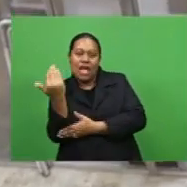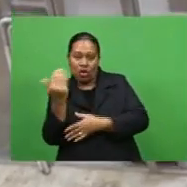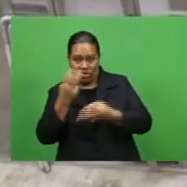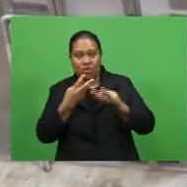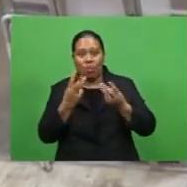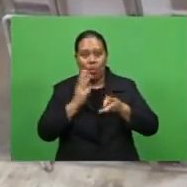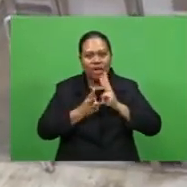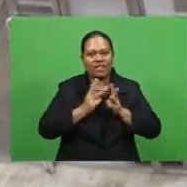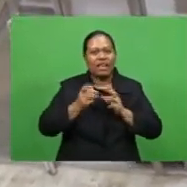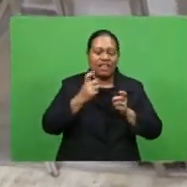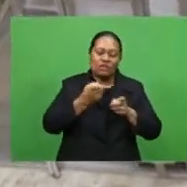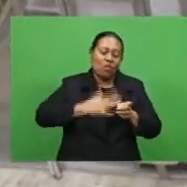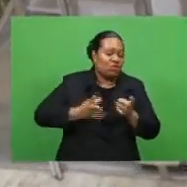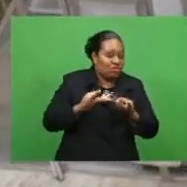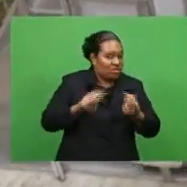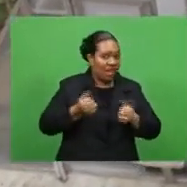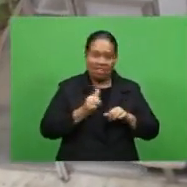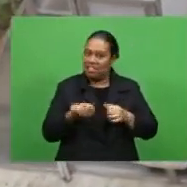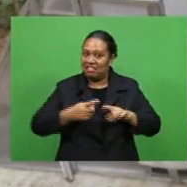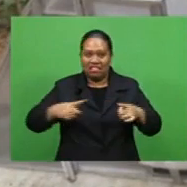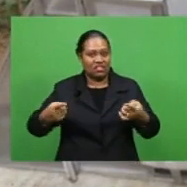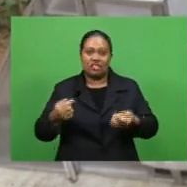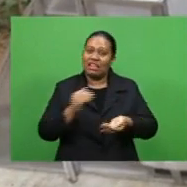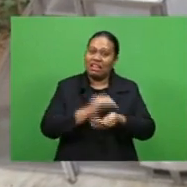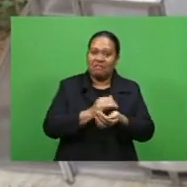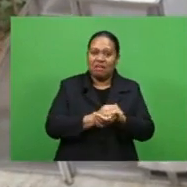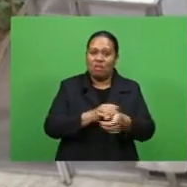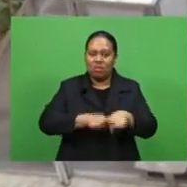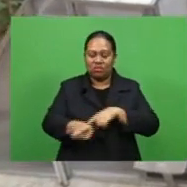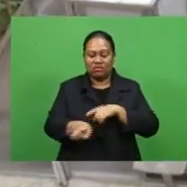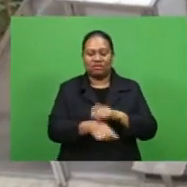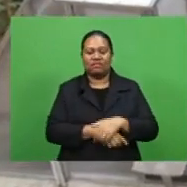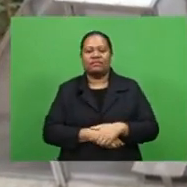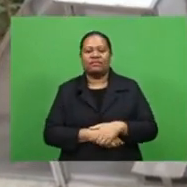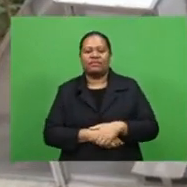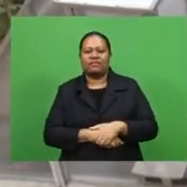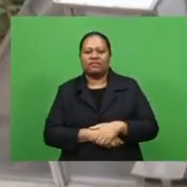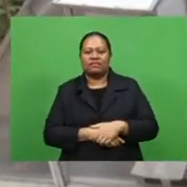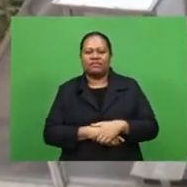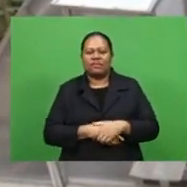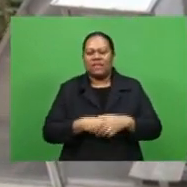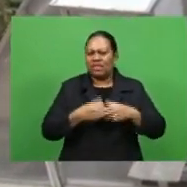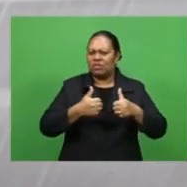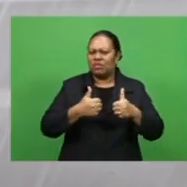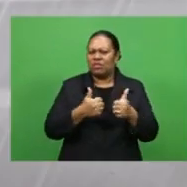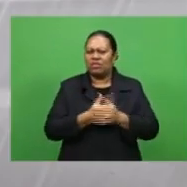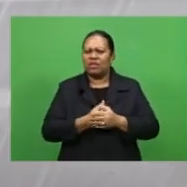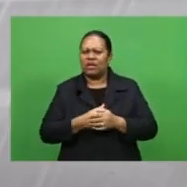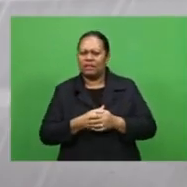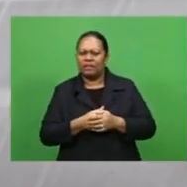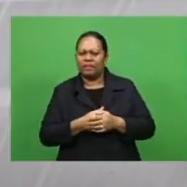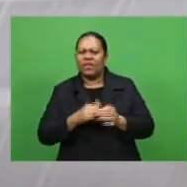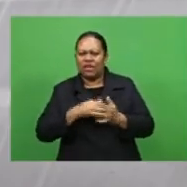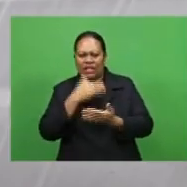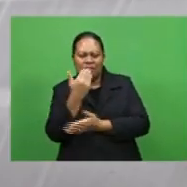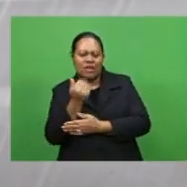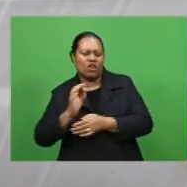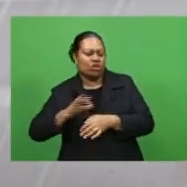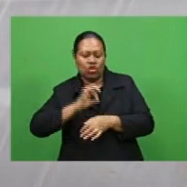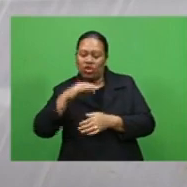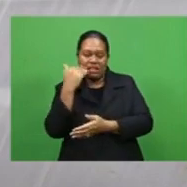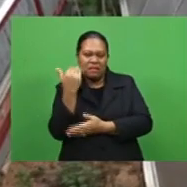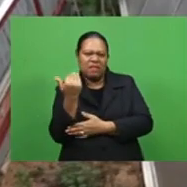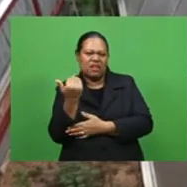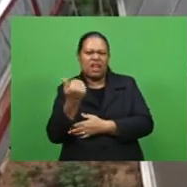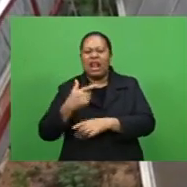for all the drying processes of all the cover we have very convenient like we did not have to rely on a